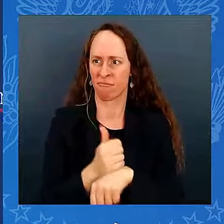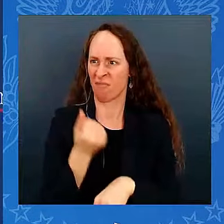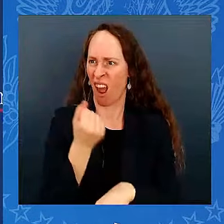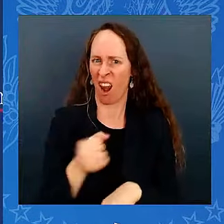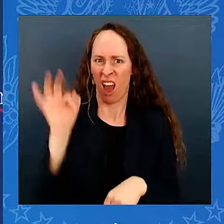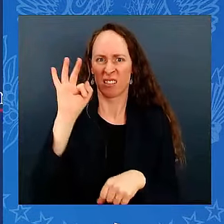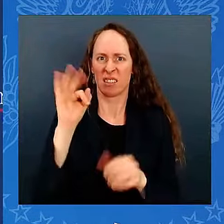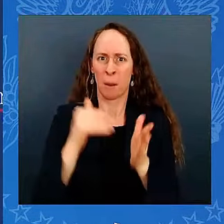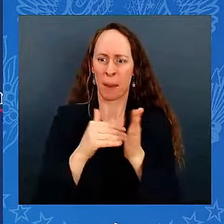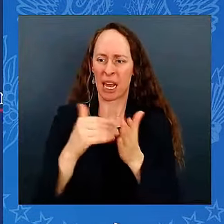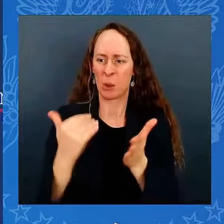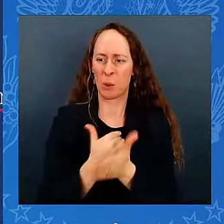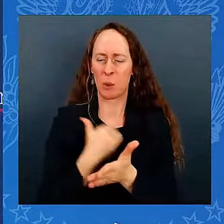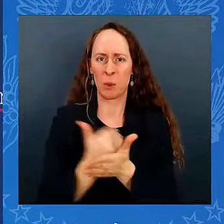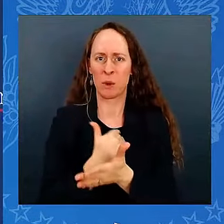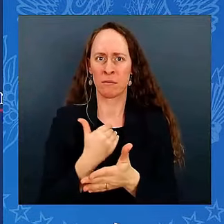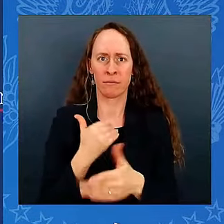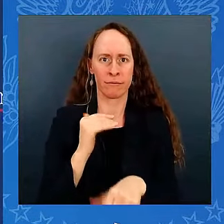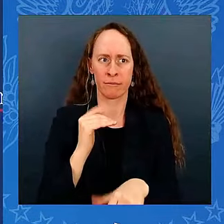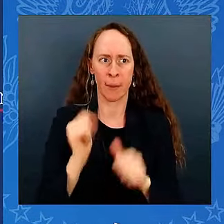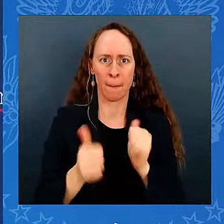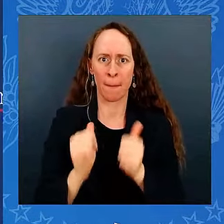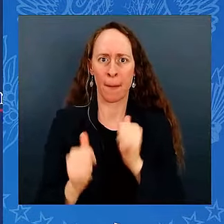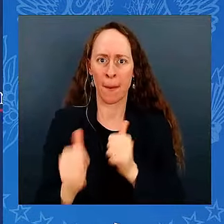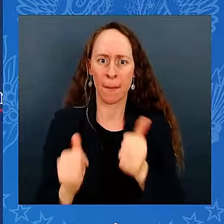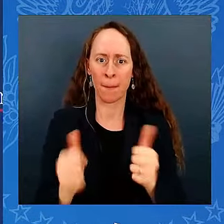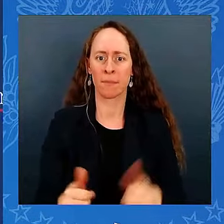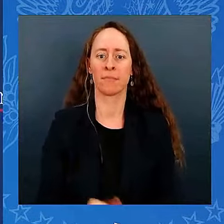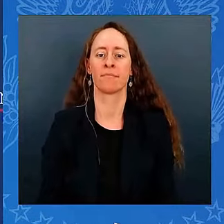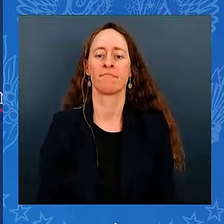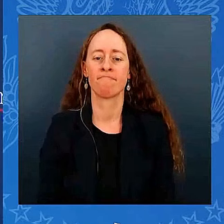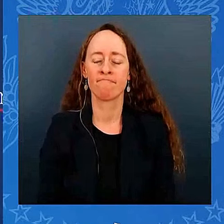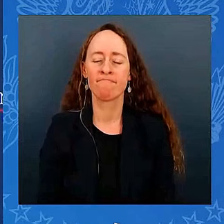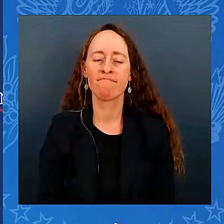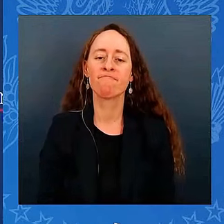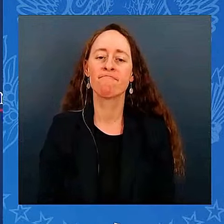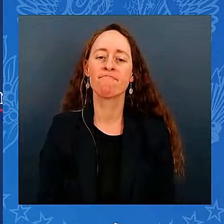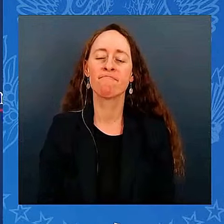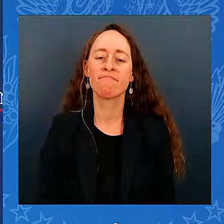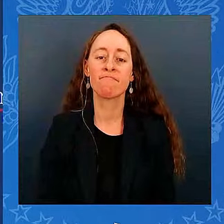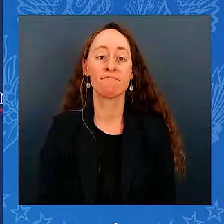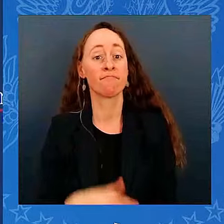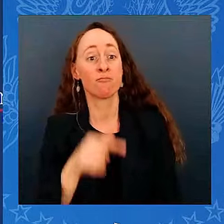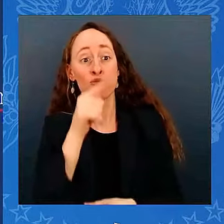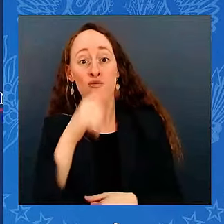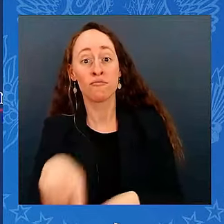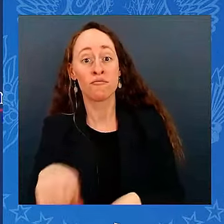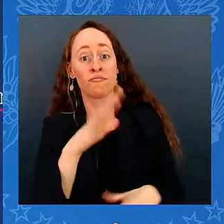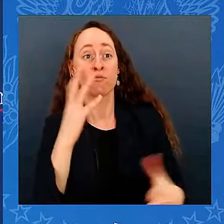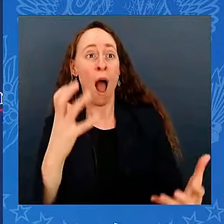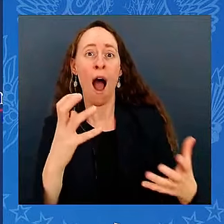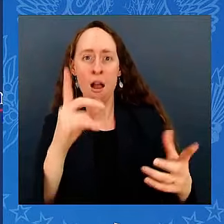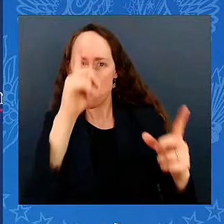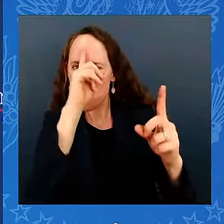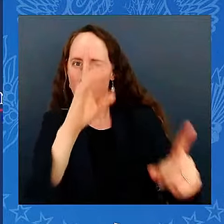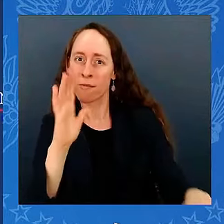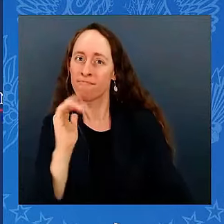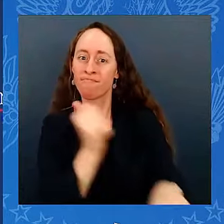Every application to start a new business is an act of hope. It's an act of optimism. Hope.